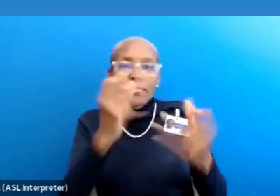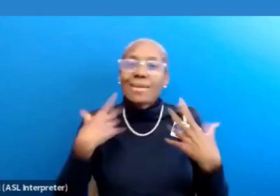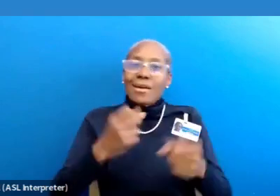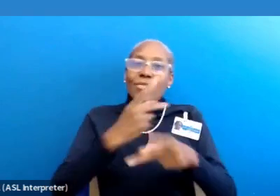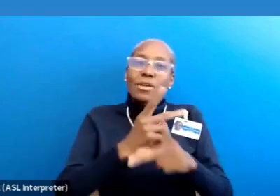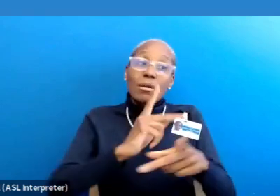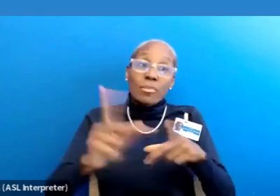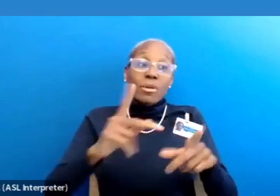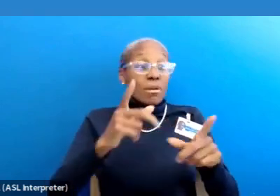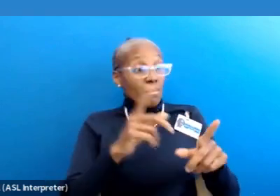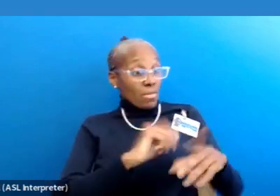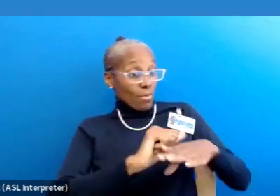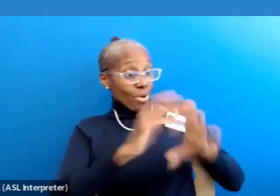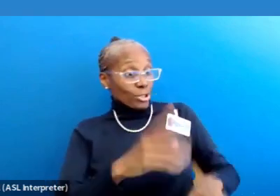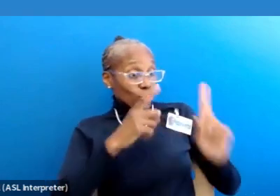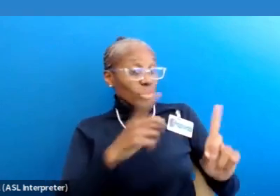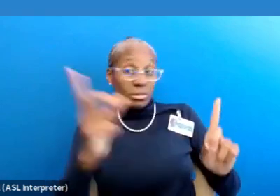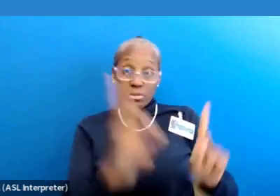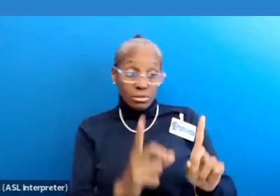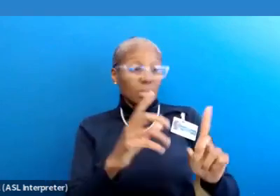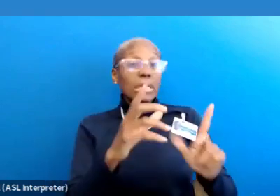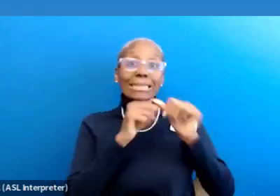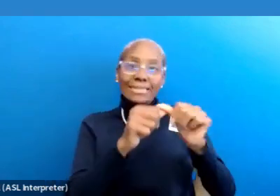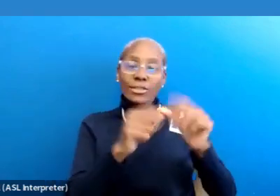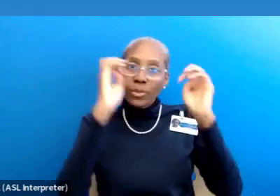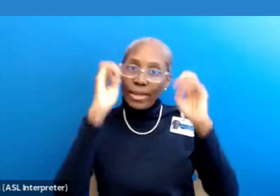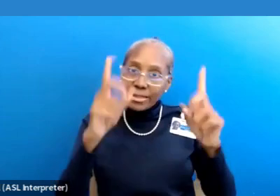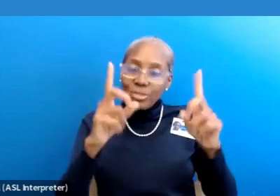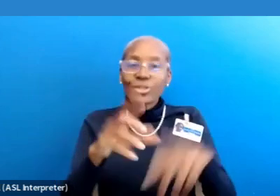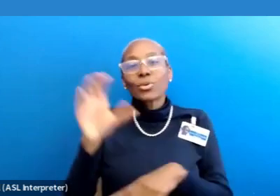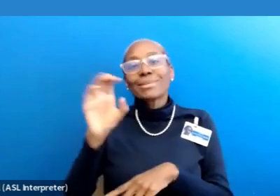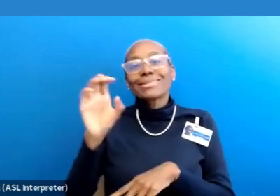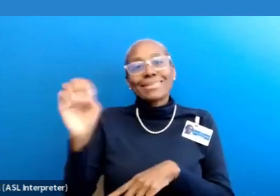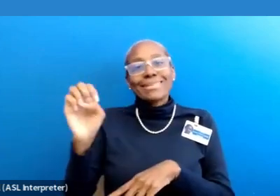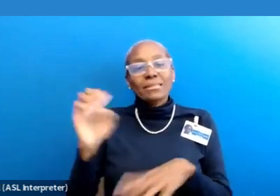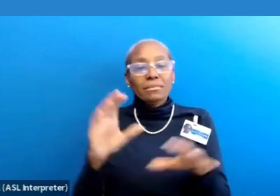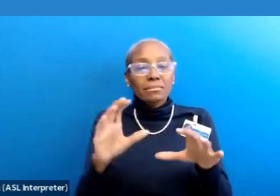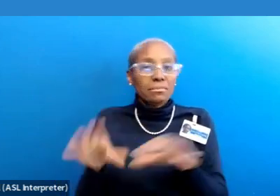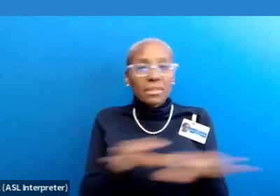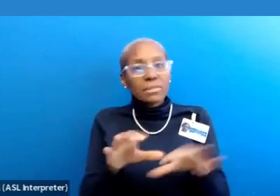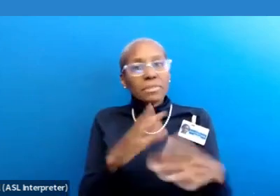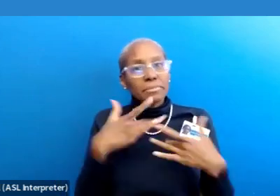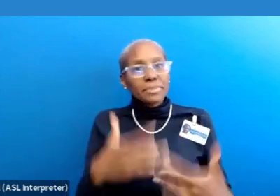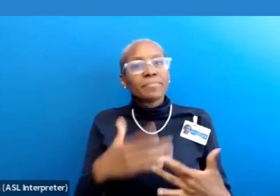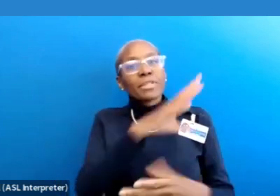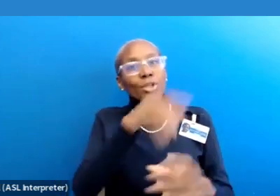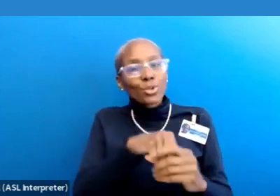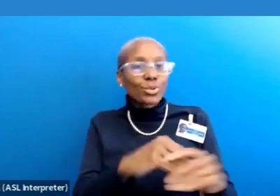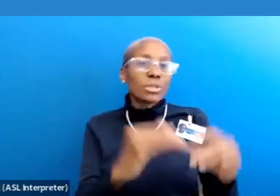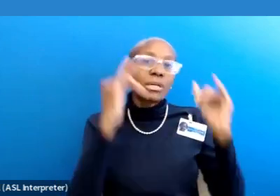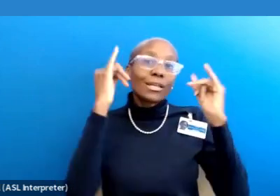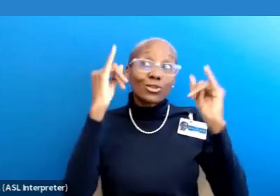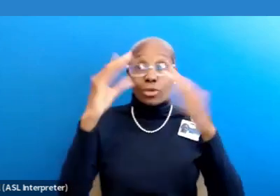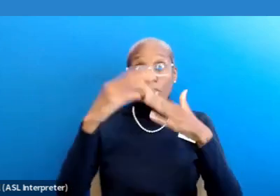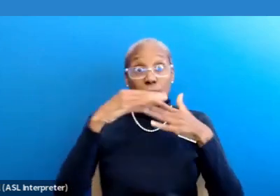require practitioners to engage in continuing education or CE activities. These often include instructor-led